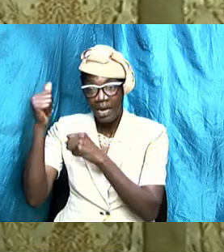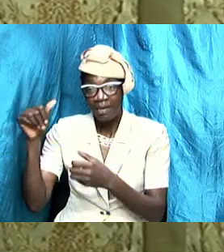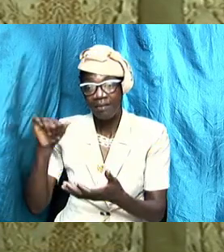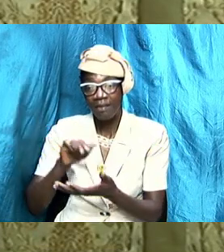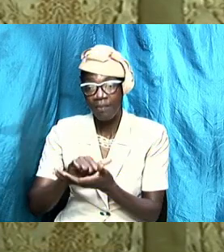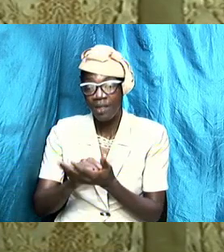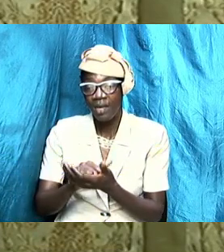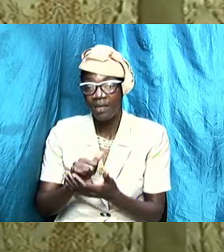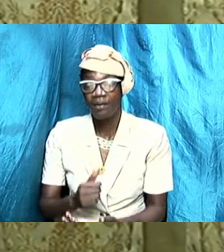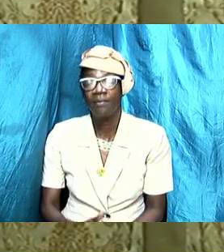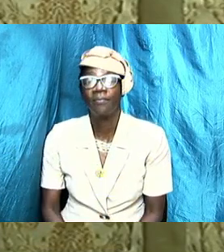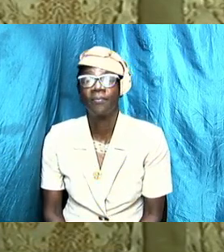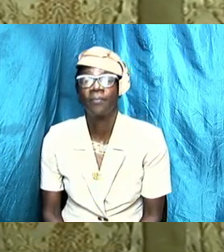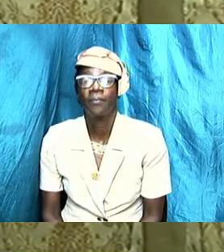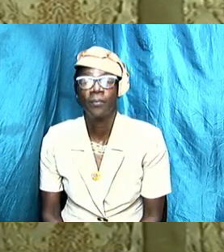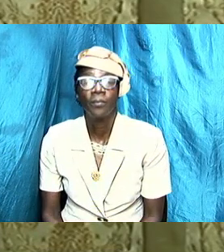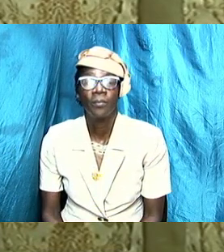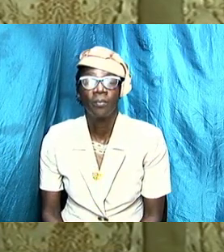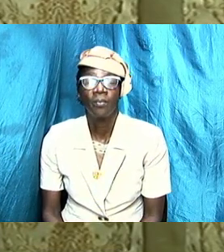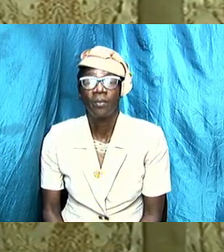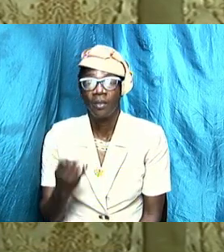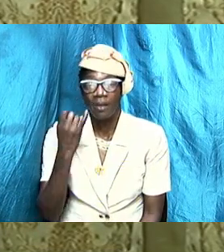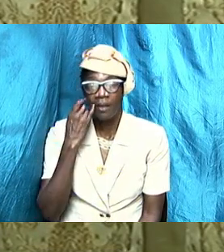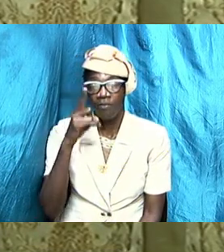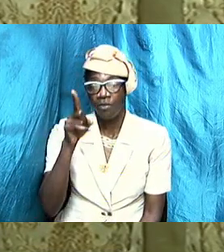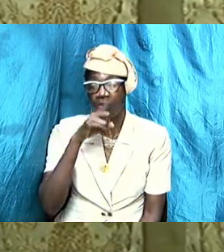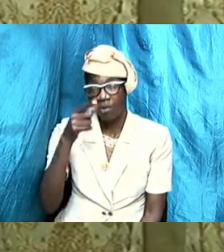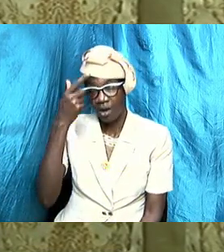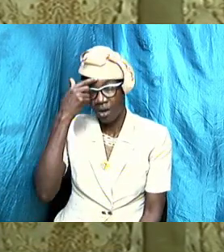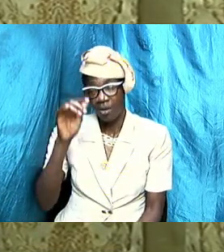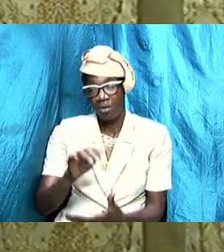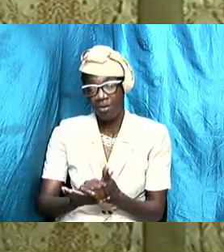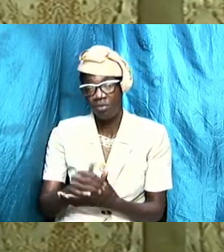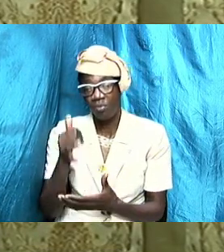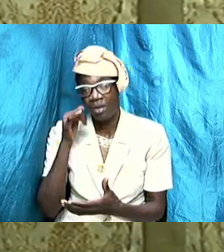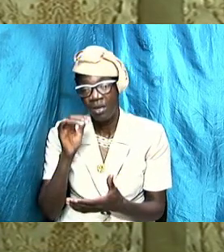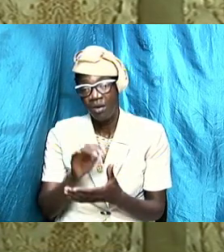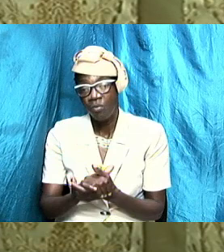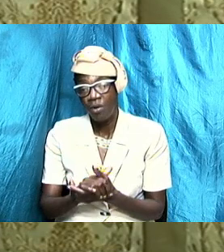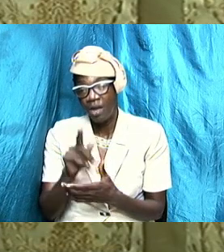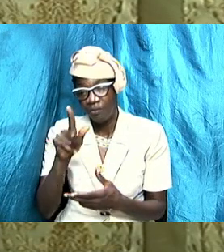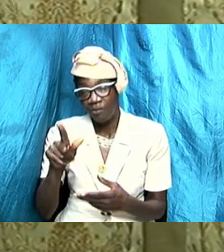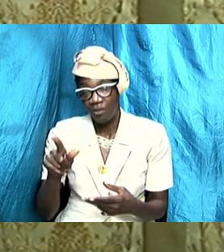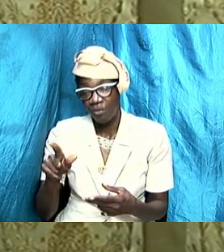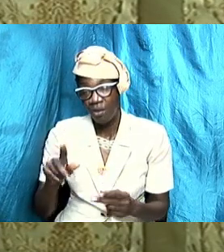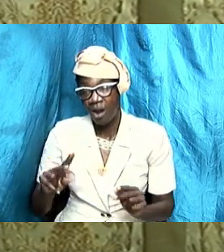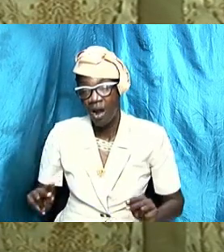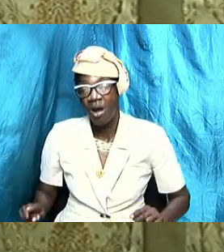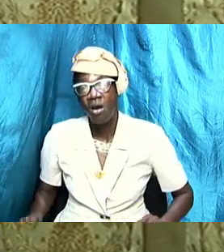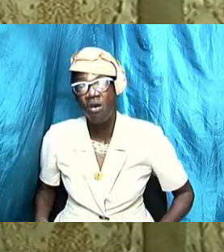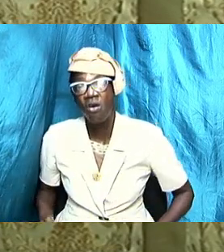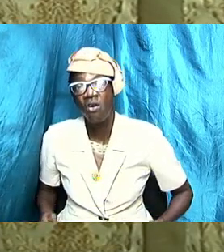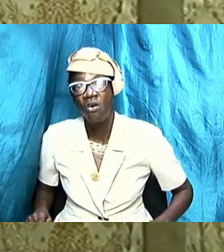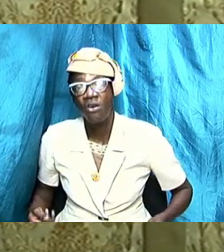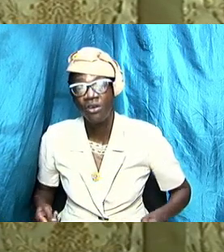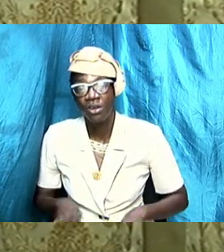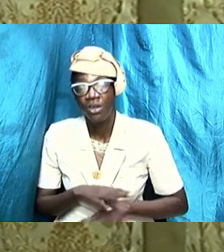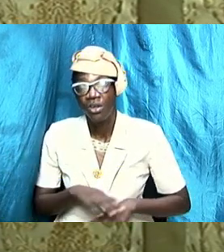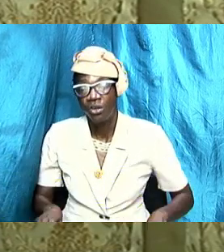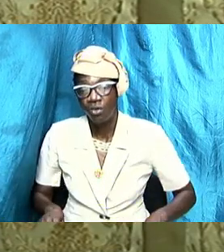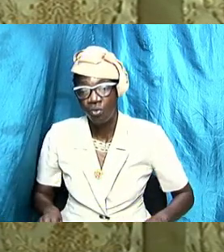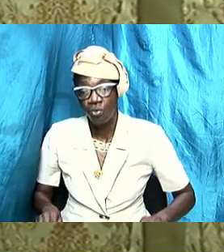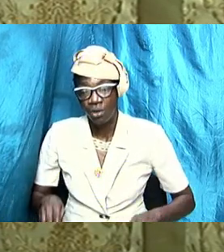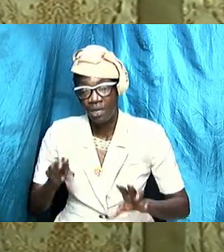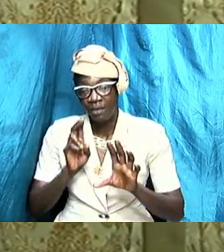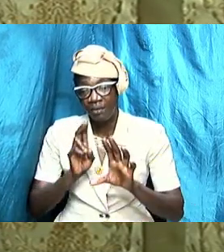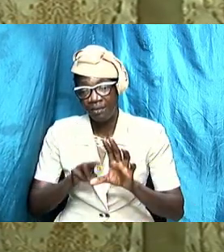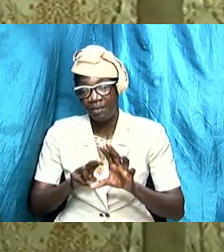do not accept the feet and if you are a husband or a wife and you have been hurt don't sit on the earth